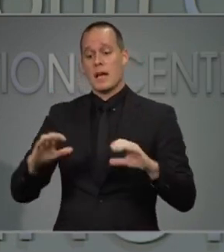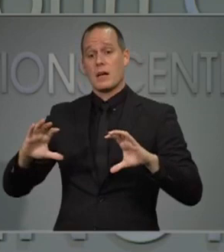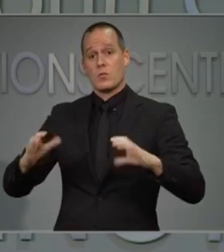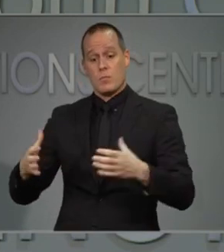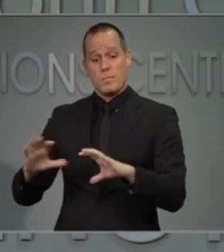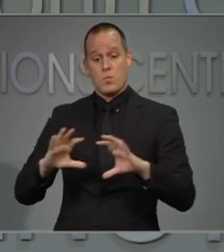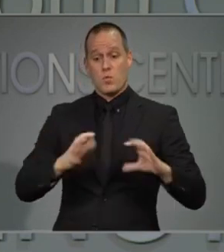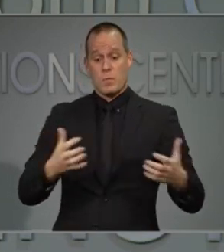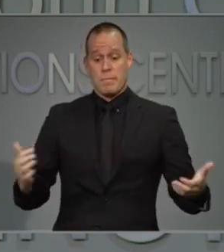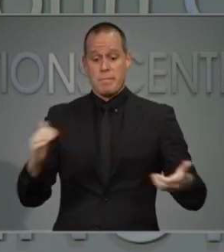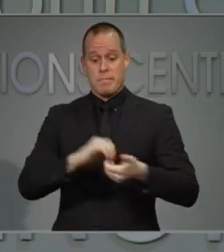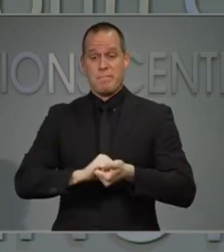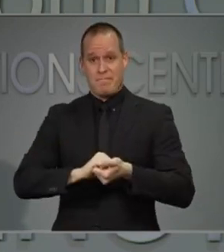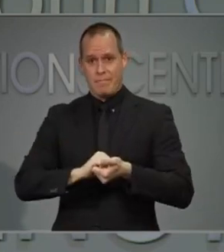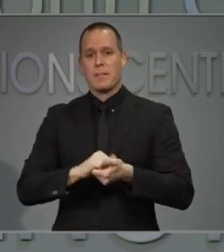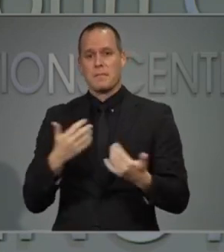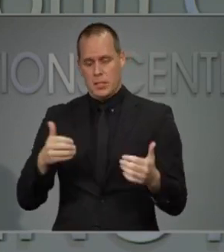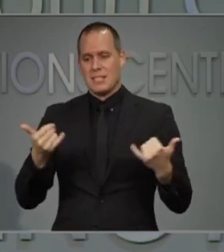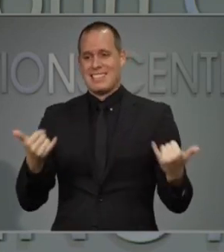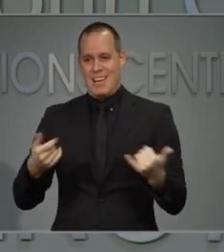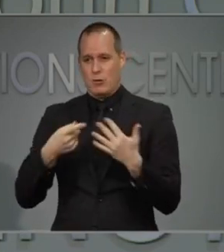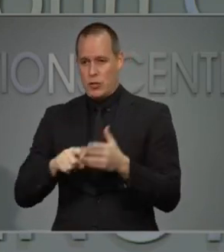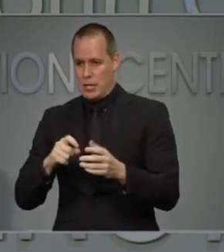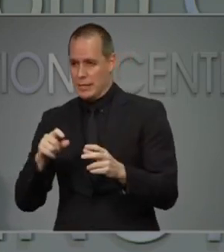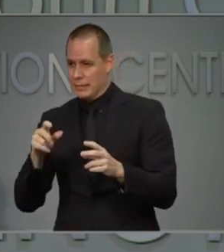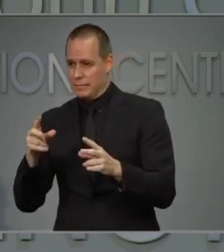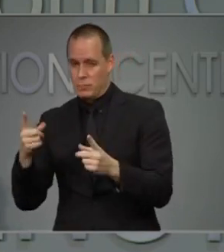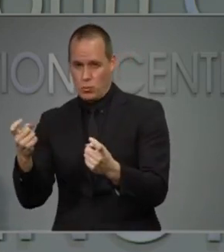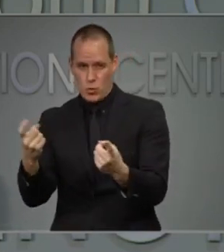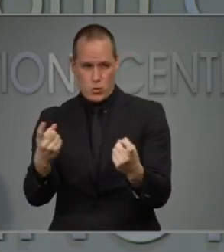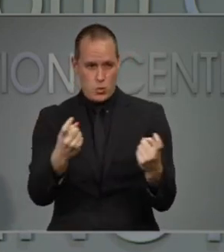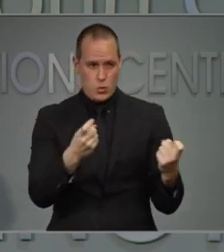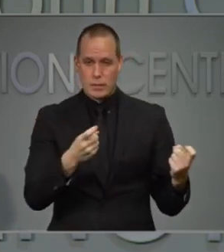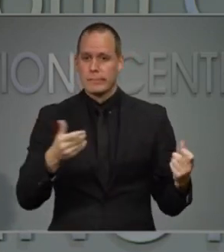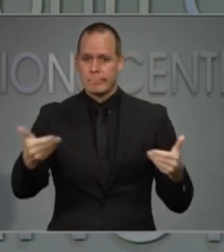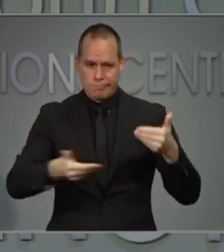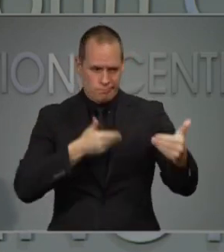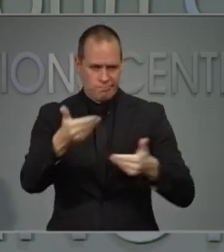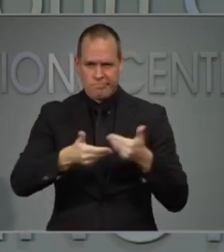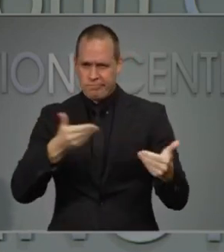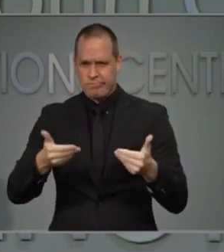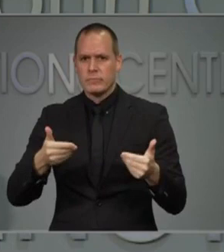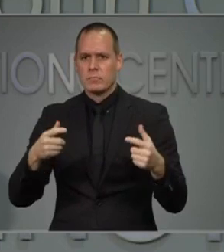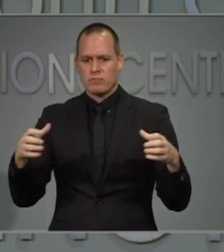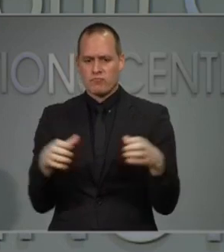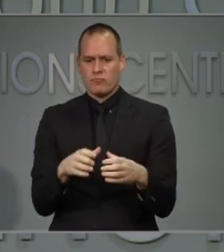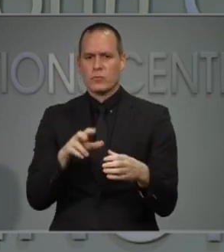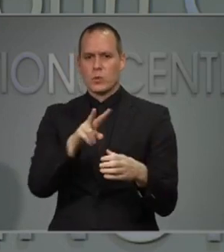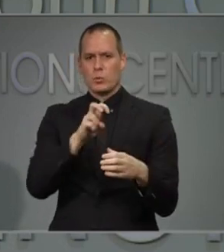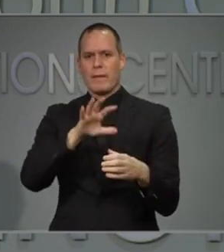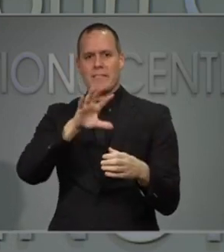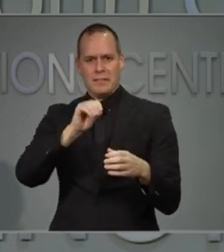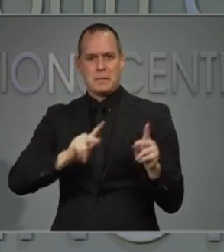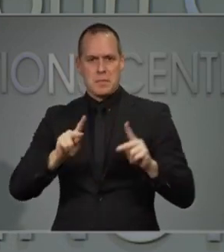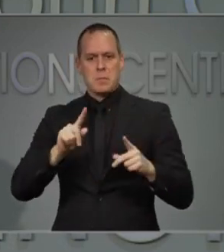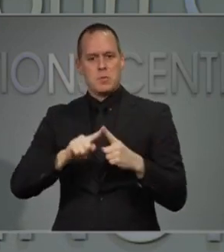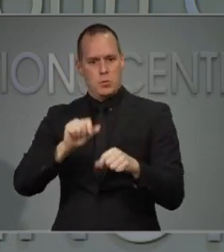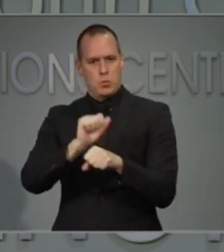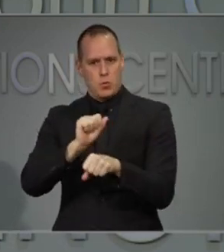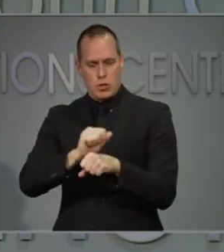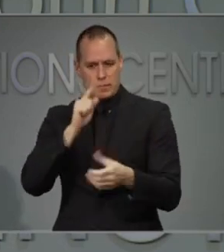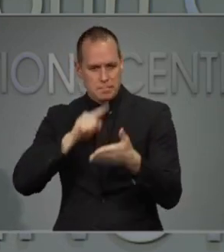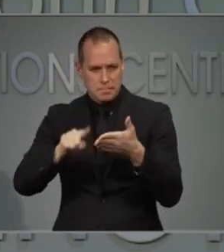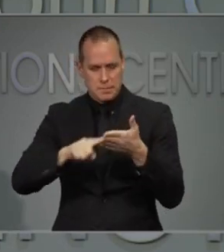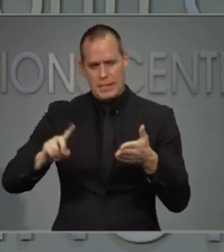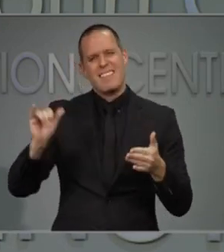the 250 positions they will need to fill, and time is of the essence. I appreciate their quick work to stand